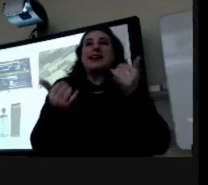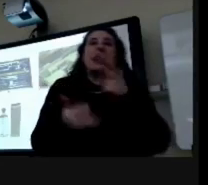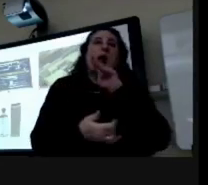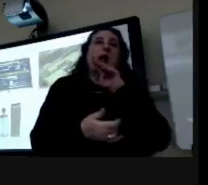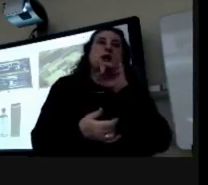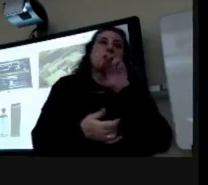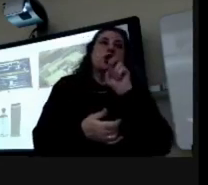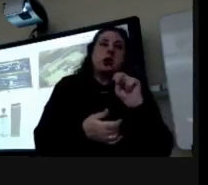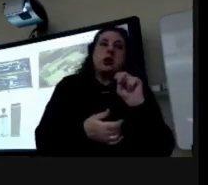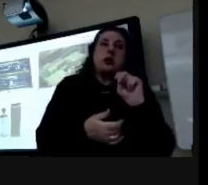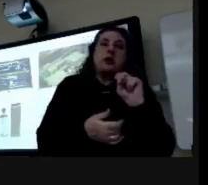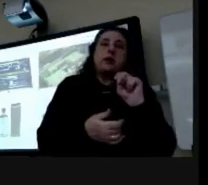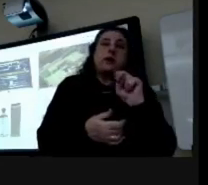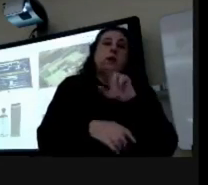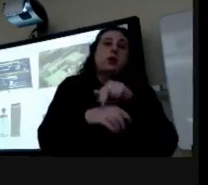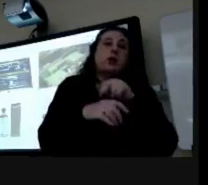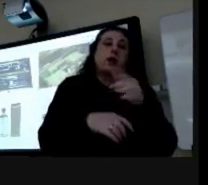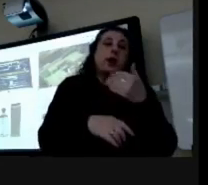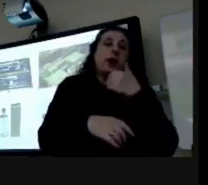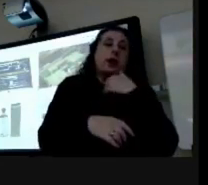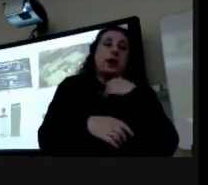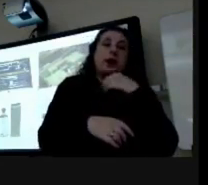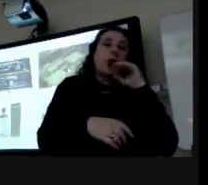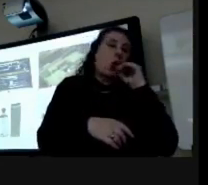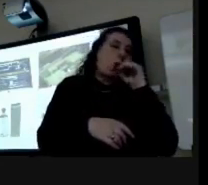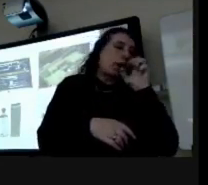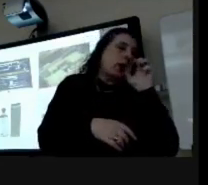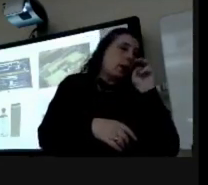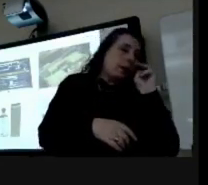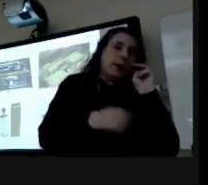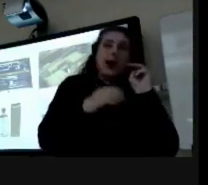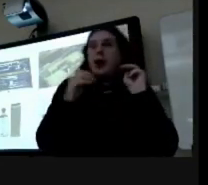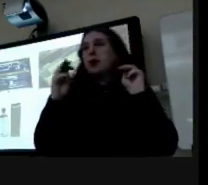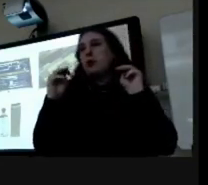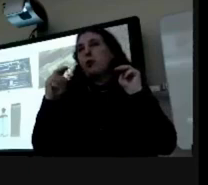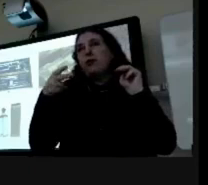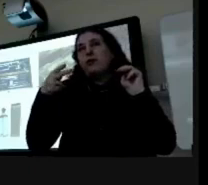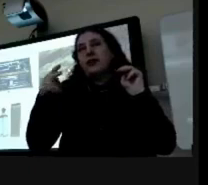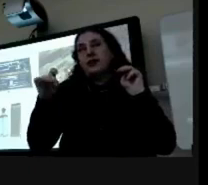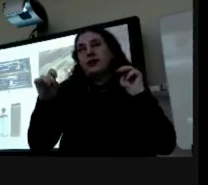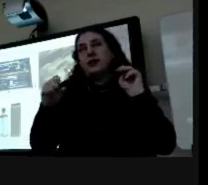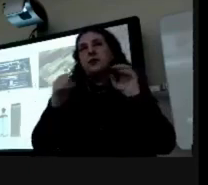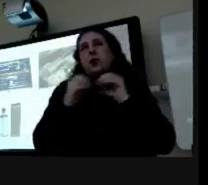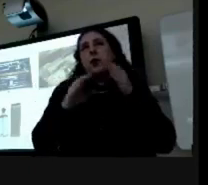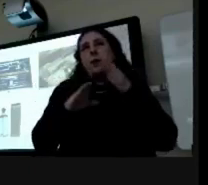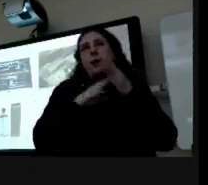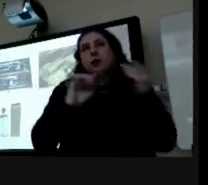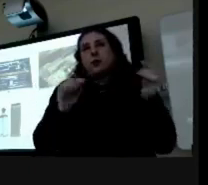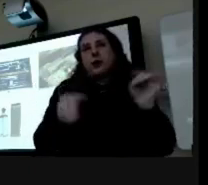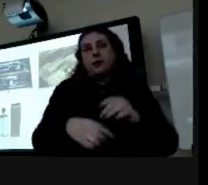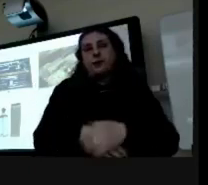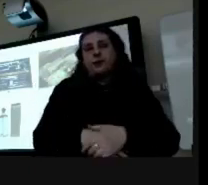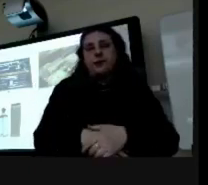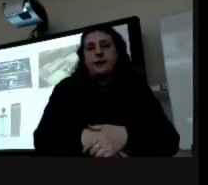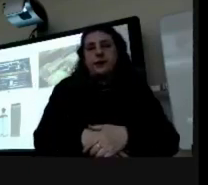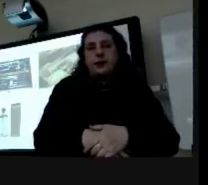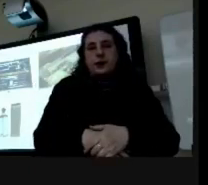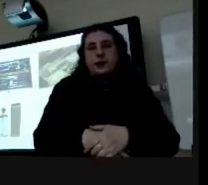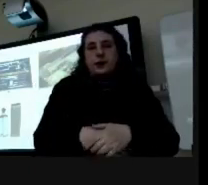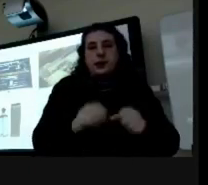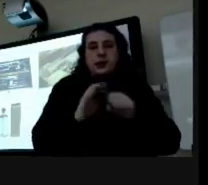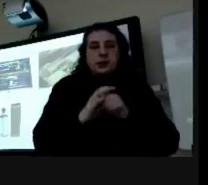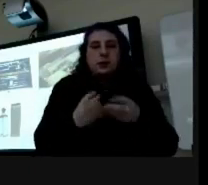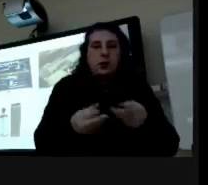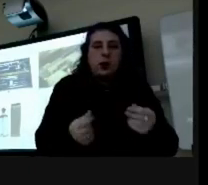aspirin and then of course they had opium and morphine for more for major uh symptom